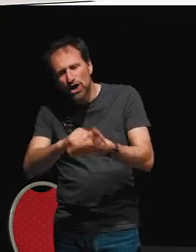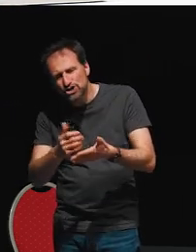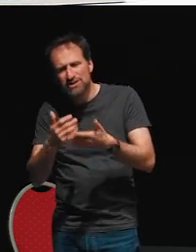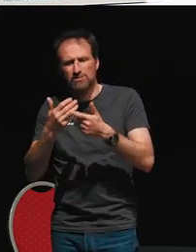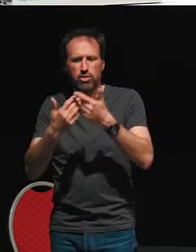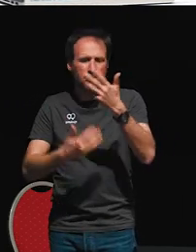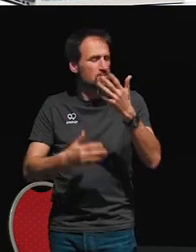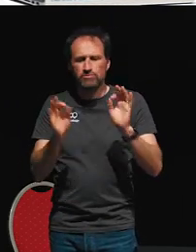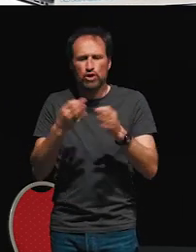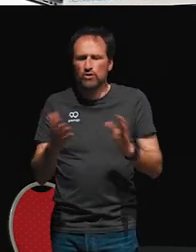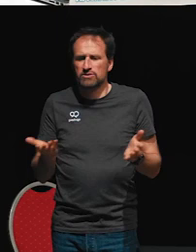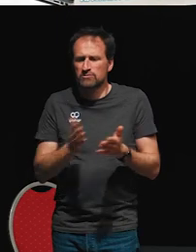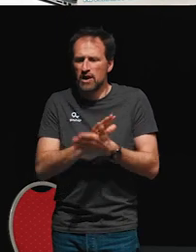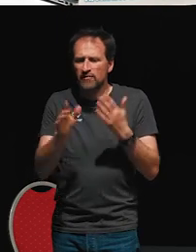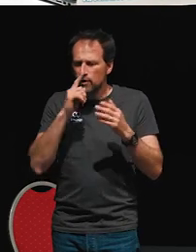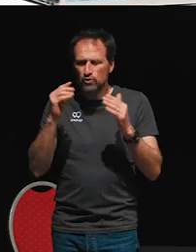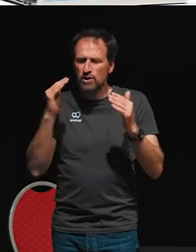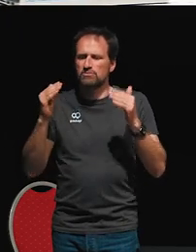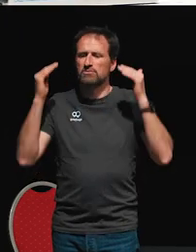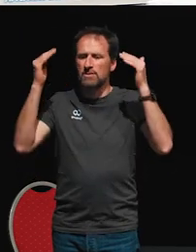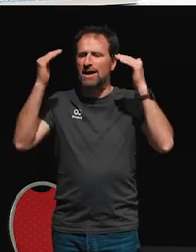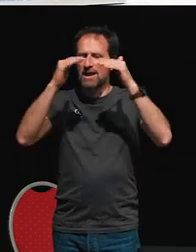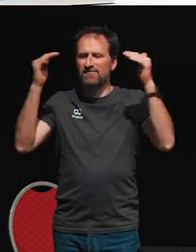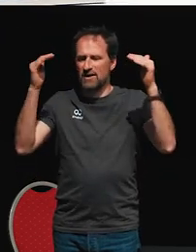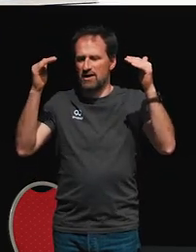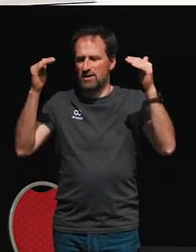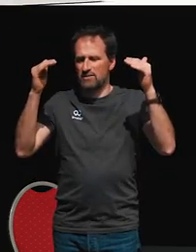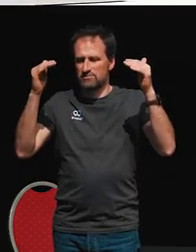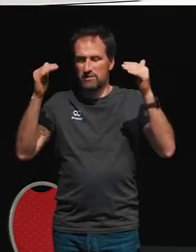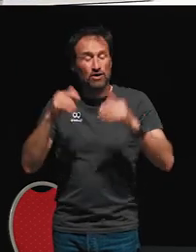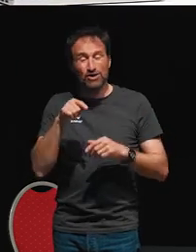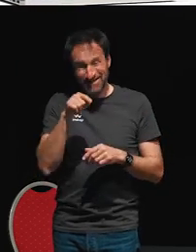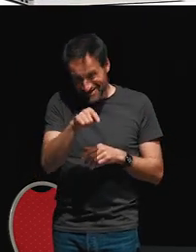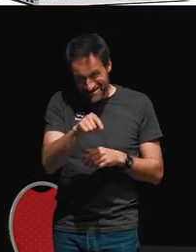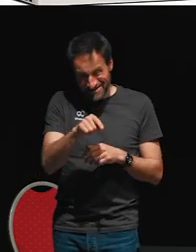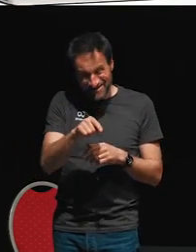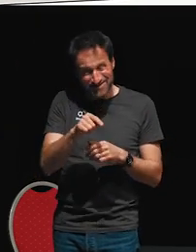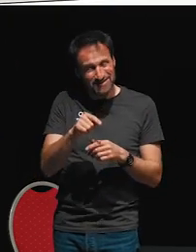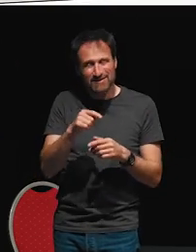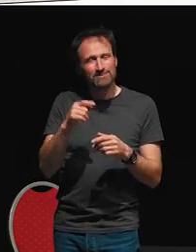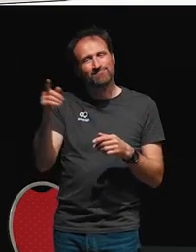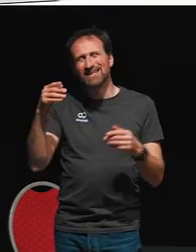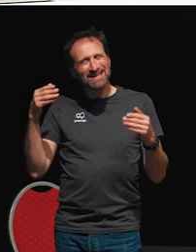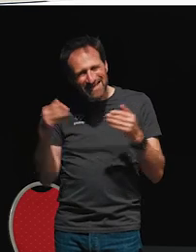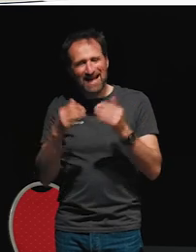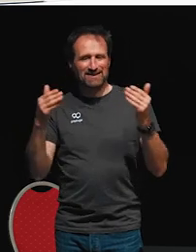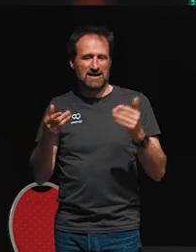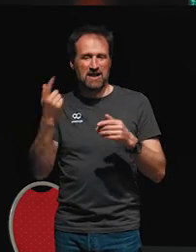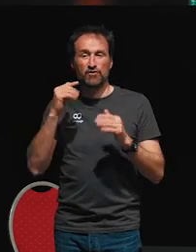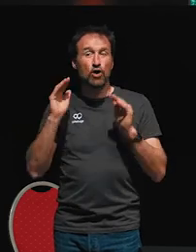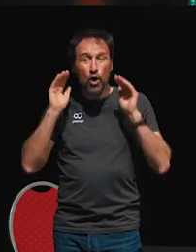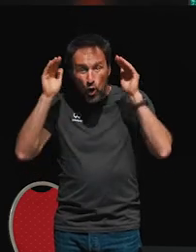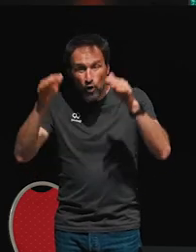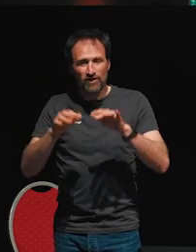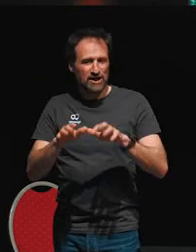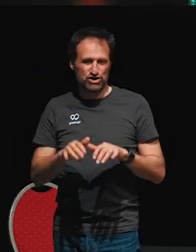code to really describe what it does is the opposite of overengineering. And I think this is the reason it is